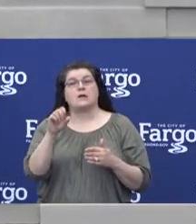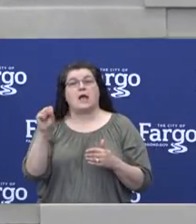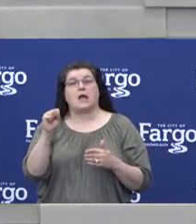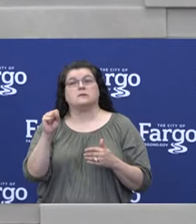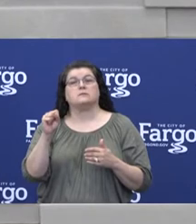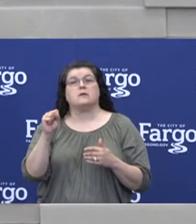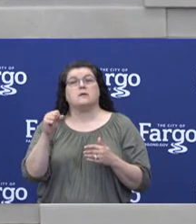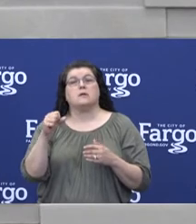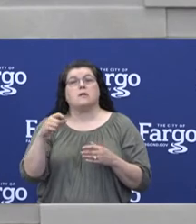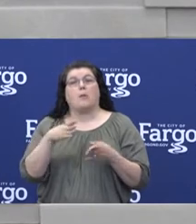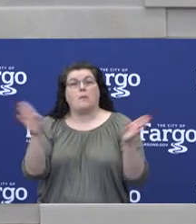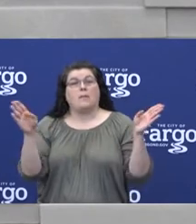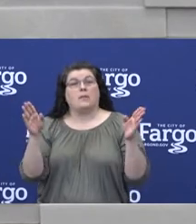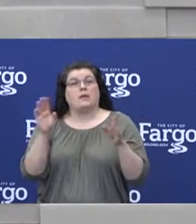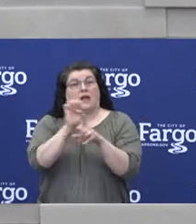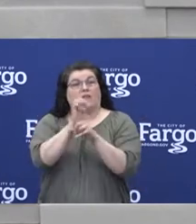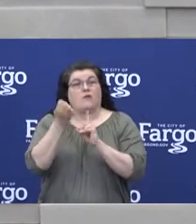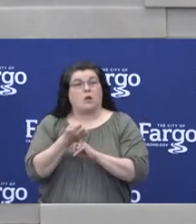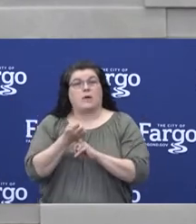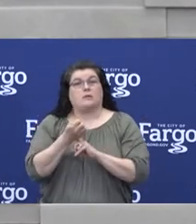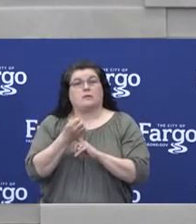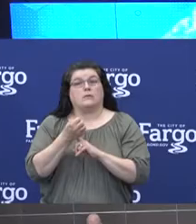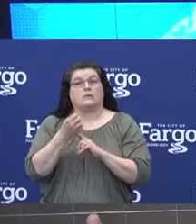health practitioner, Chris Ullman.